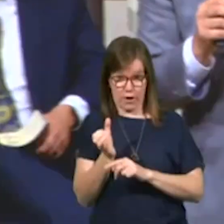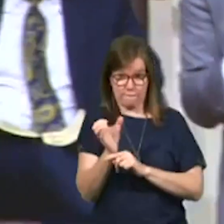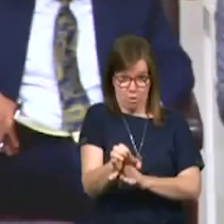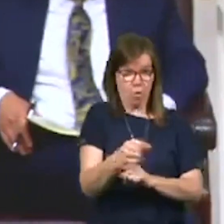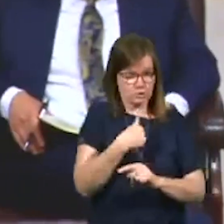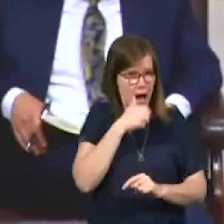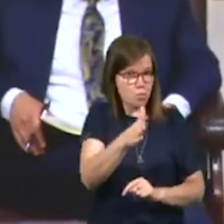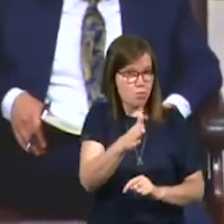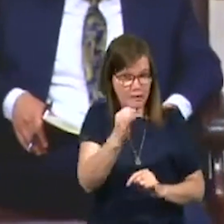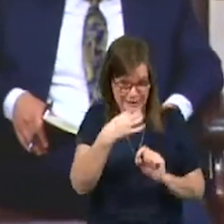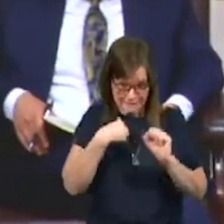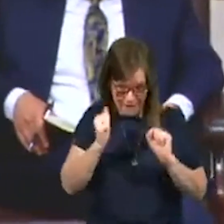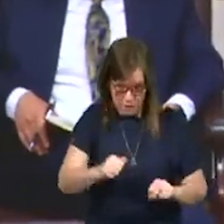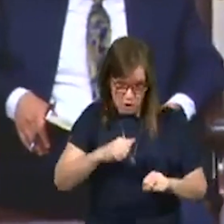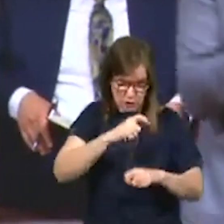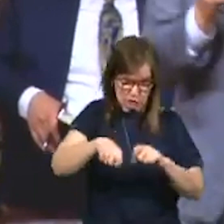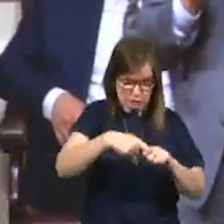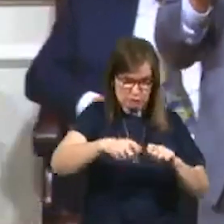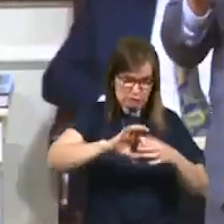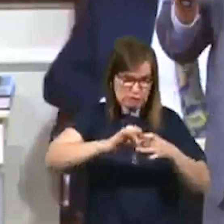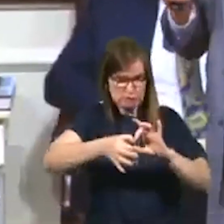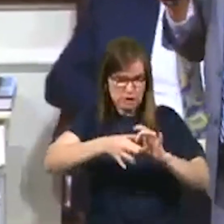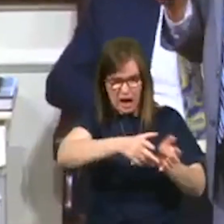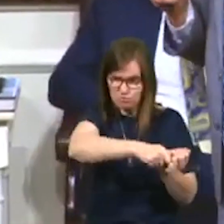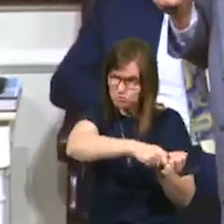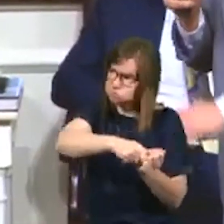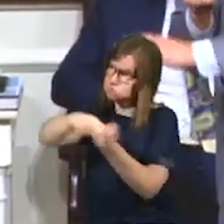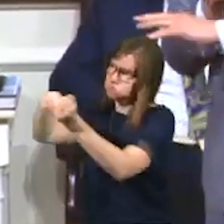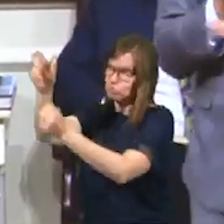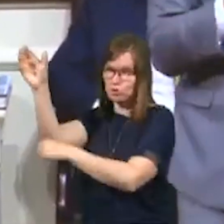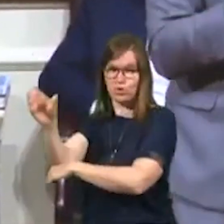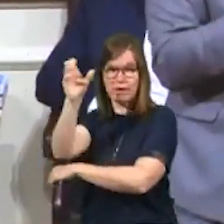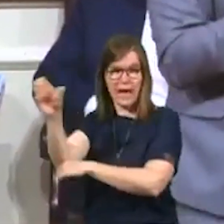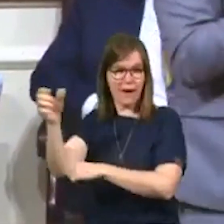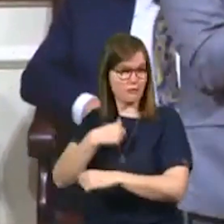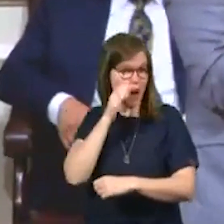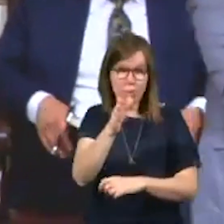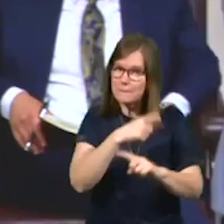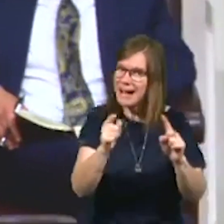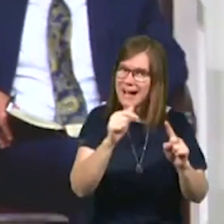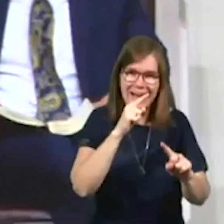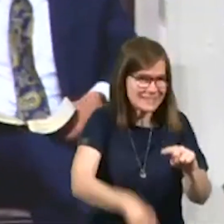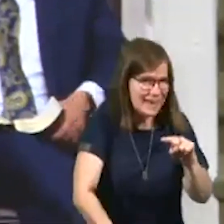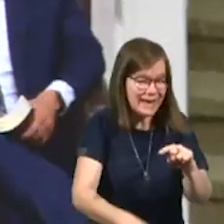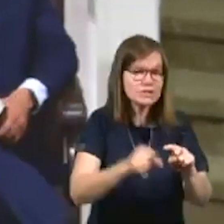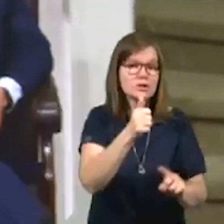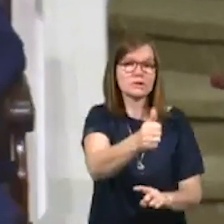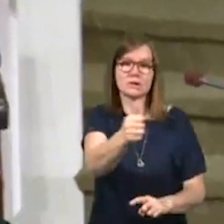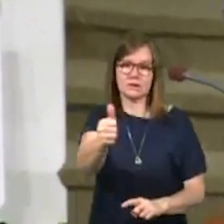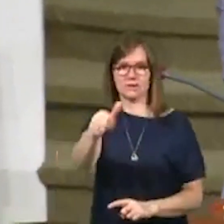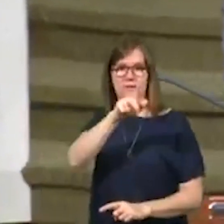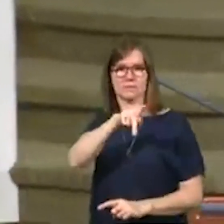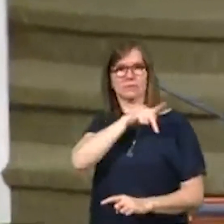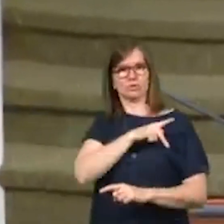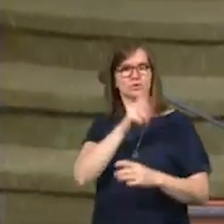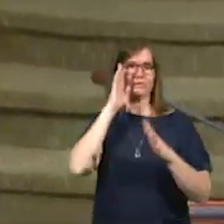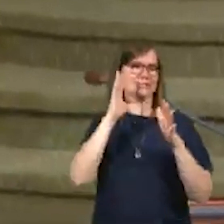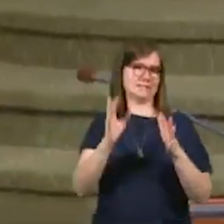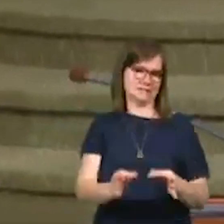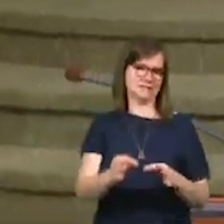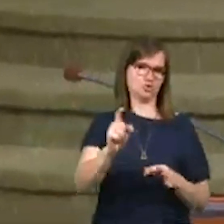If I could wrap a chain around you and drag you to Calvary, I would do it, but I can't. It's a personal decision that you'll have to make.